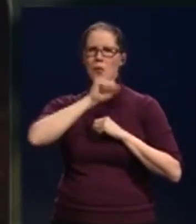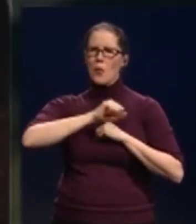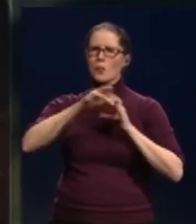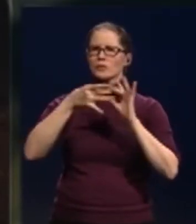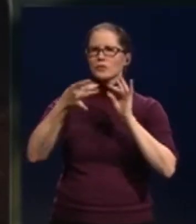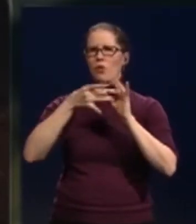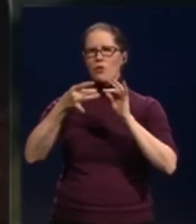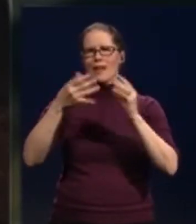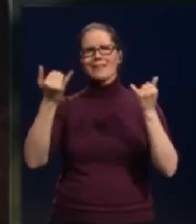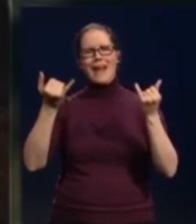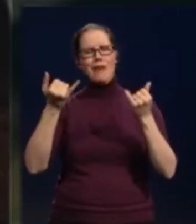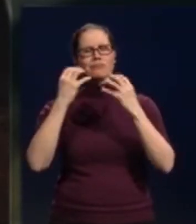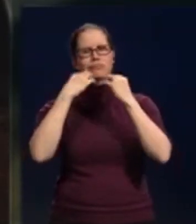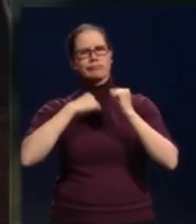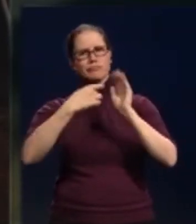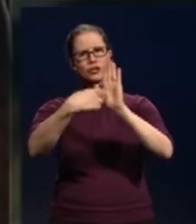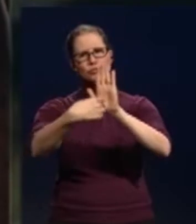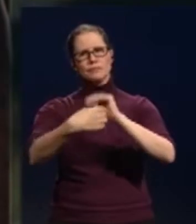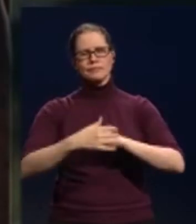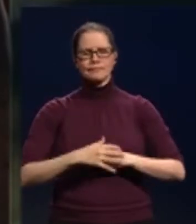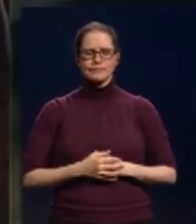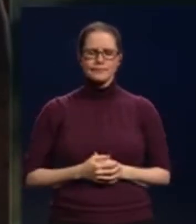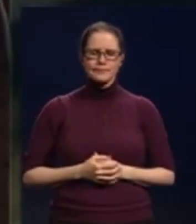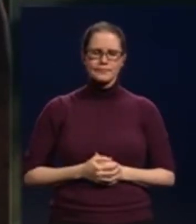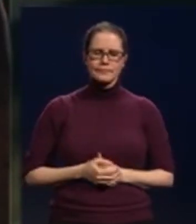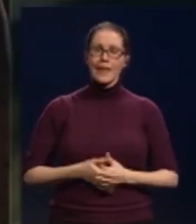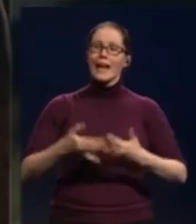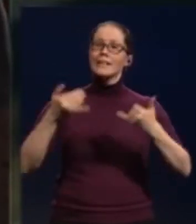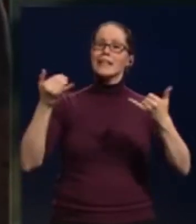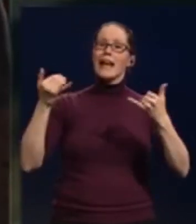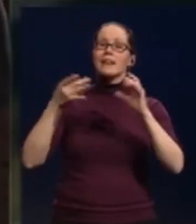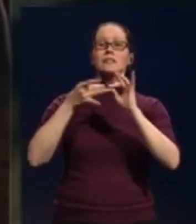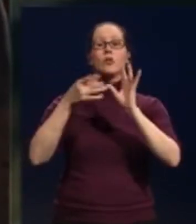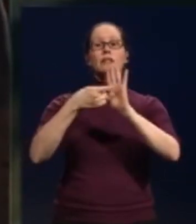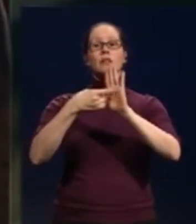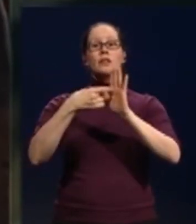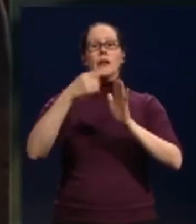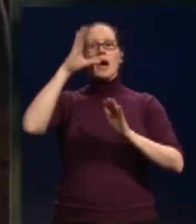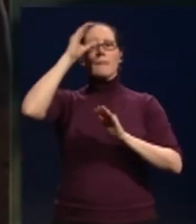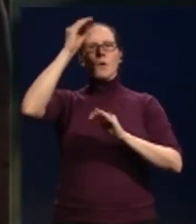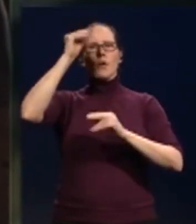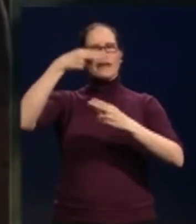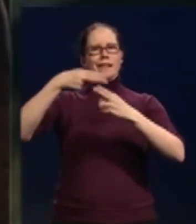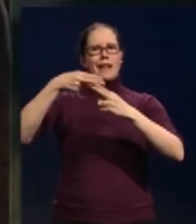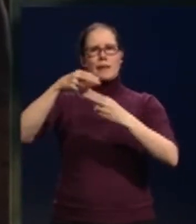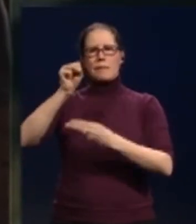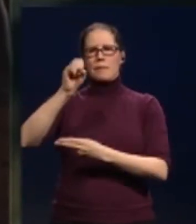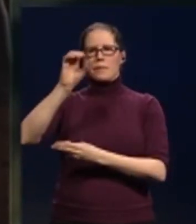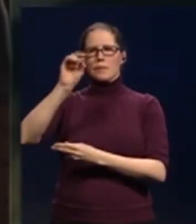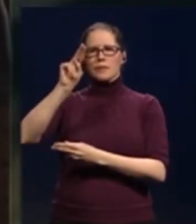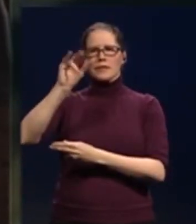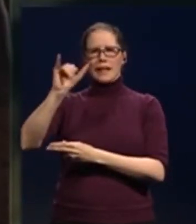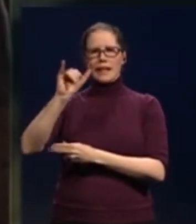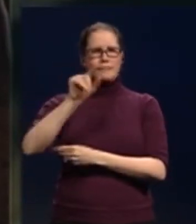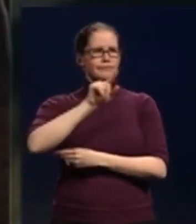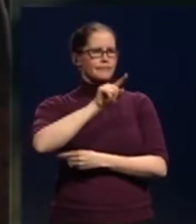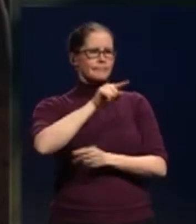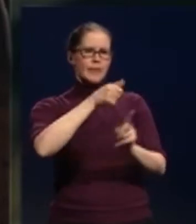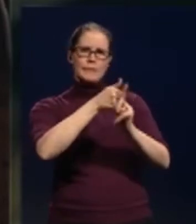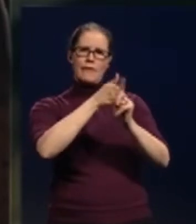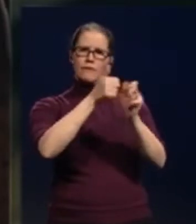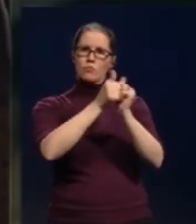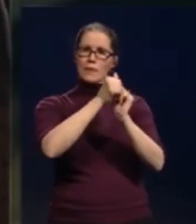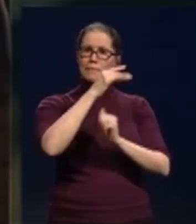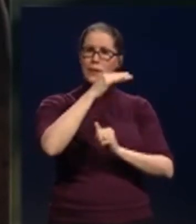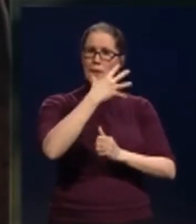say. Today the crew is shooting an episode where Nathan plays a boy named Sonny. Him and his mother are poor so Sonny decides